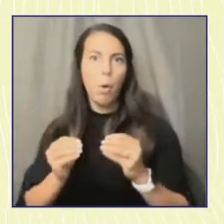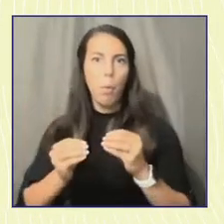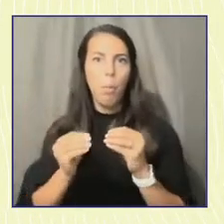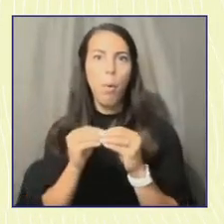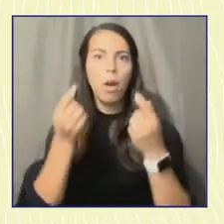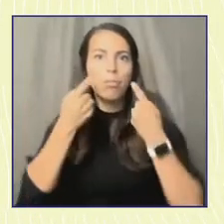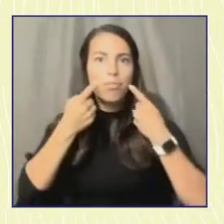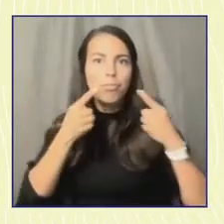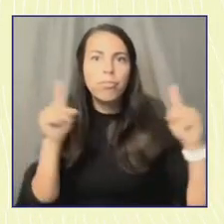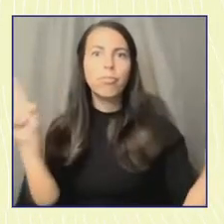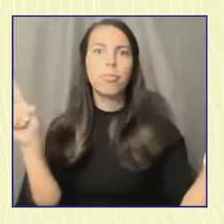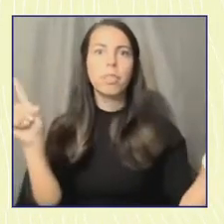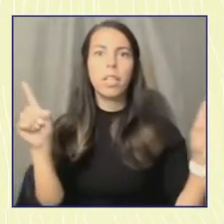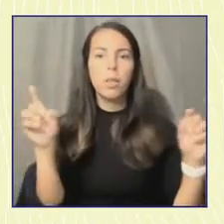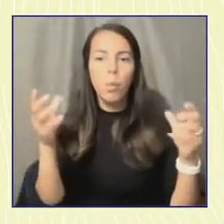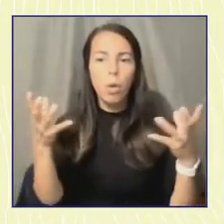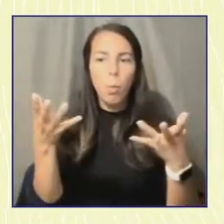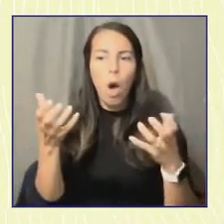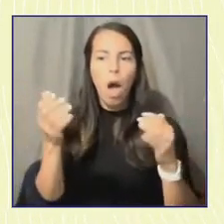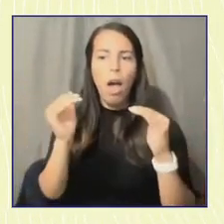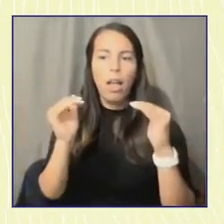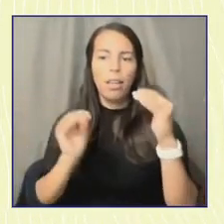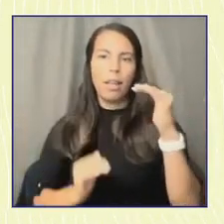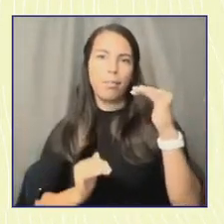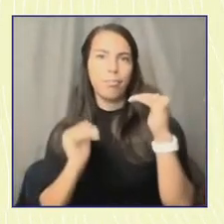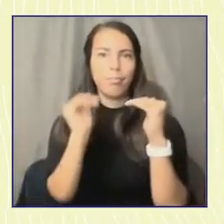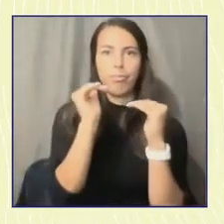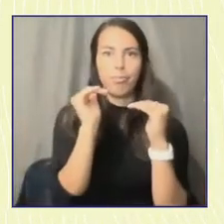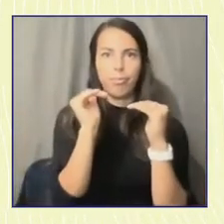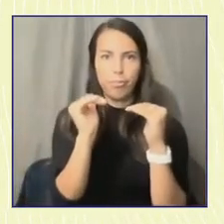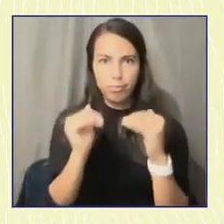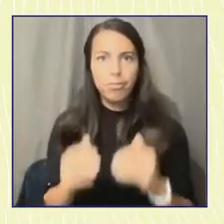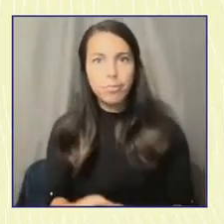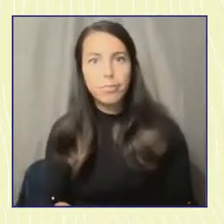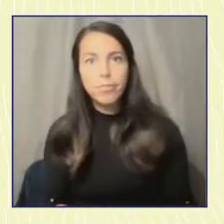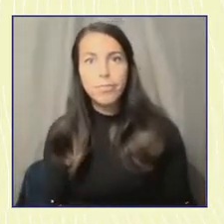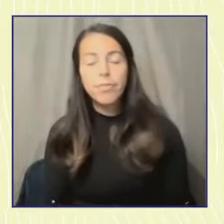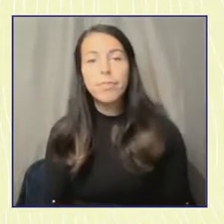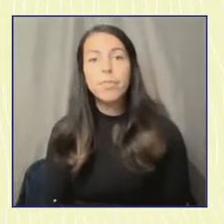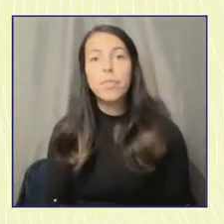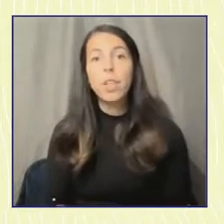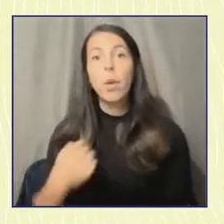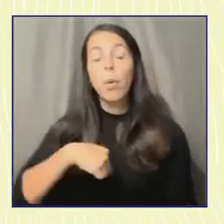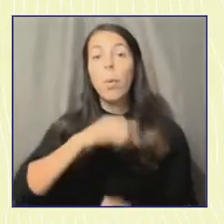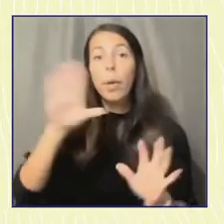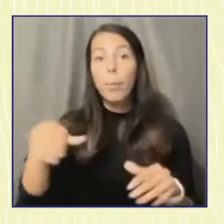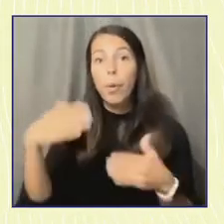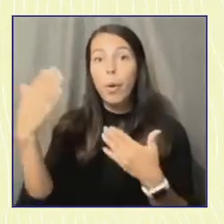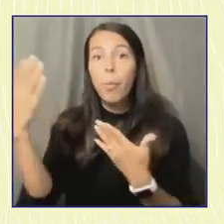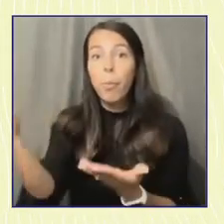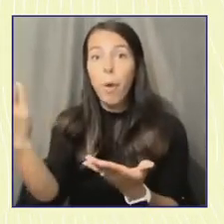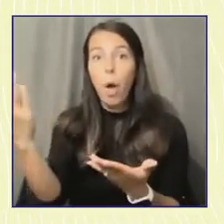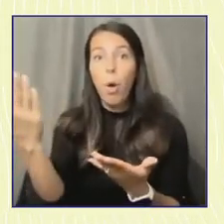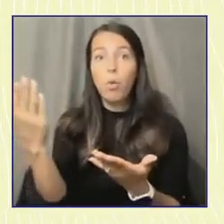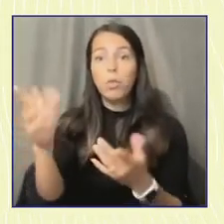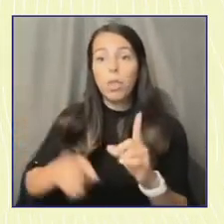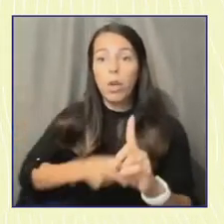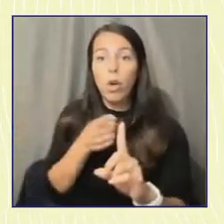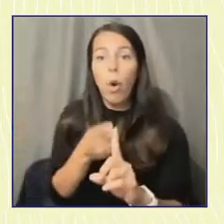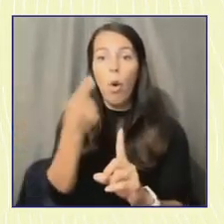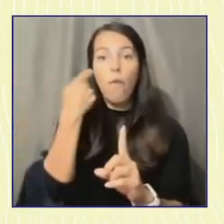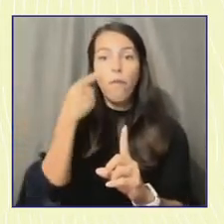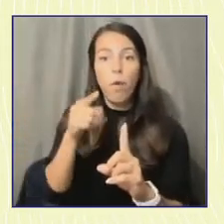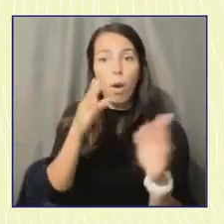existing inequities. The framework proposes instead that in order to achieve the aim of preparing young people for democratic